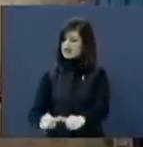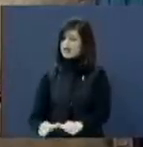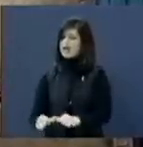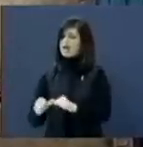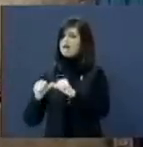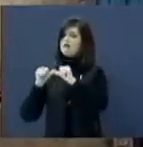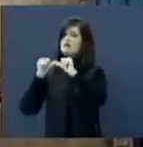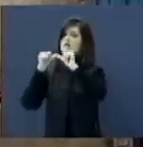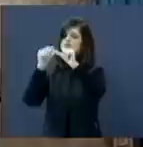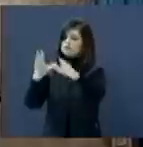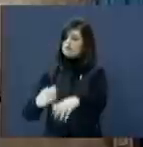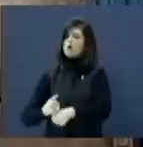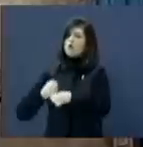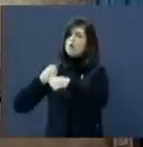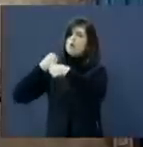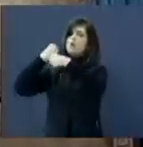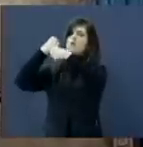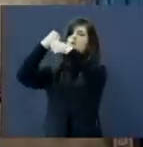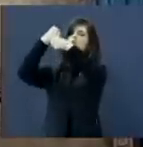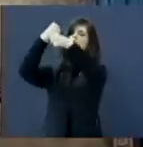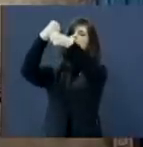holds